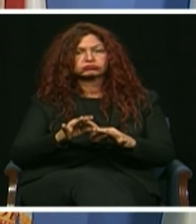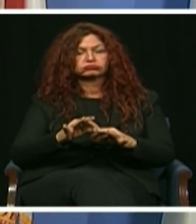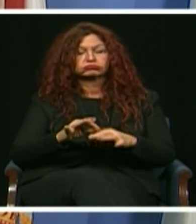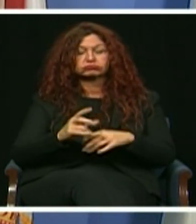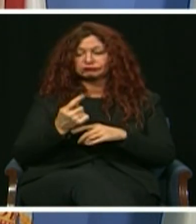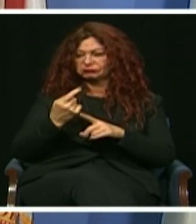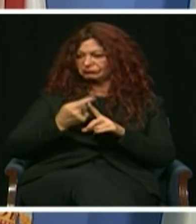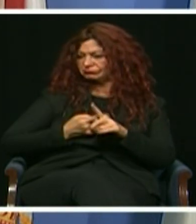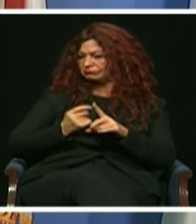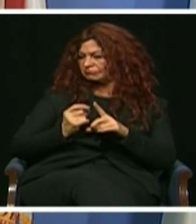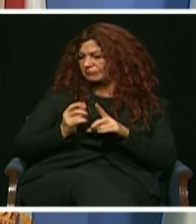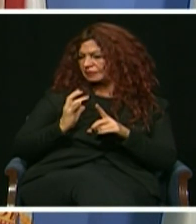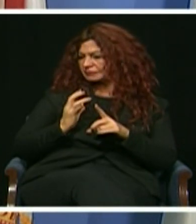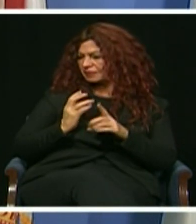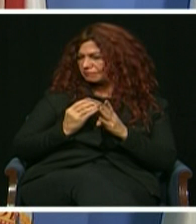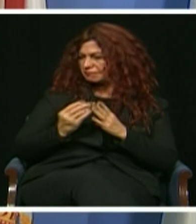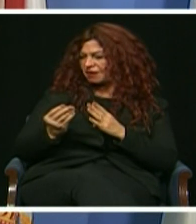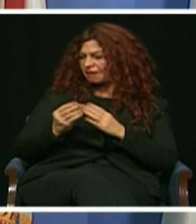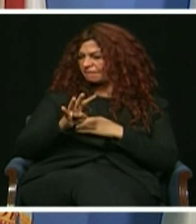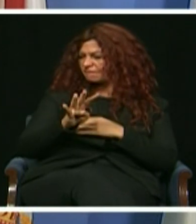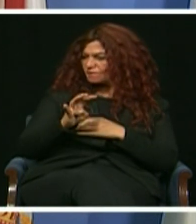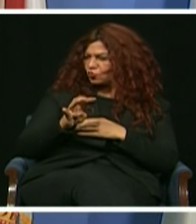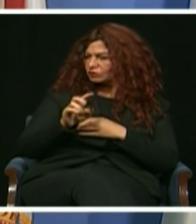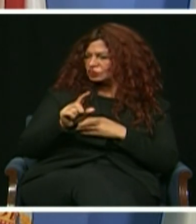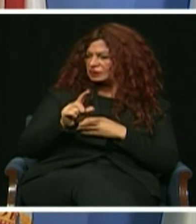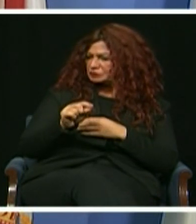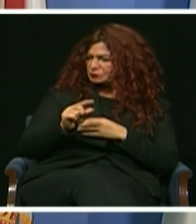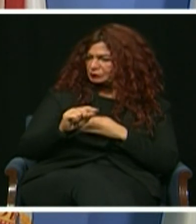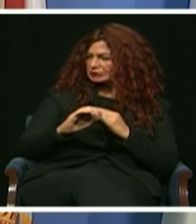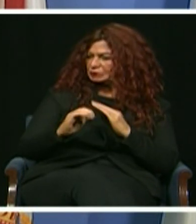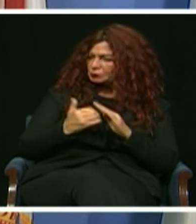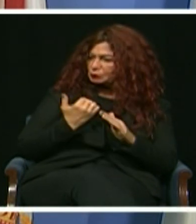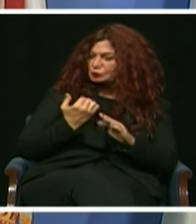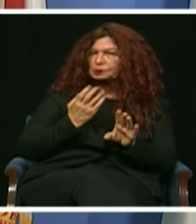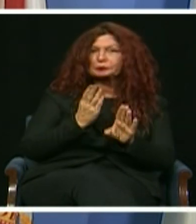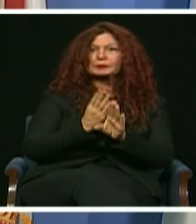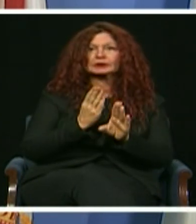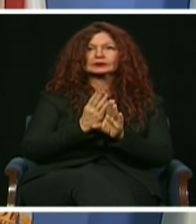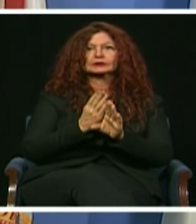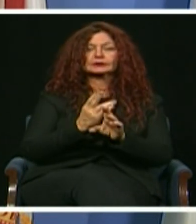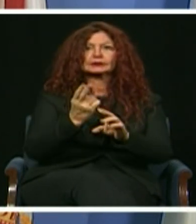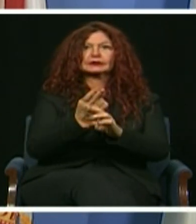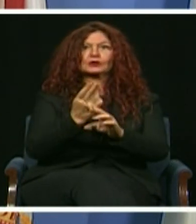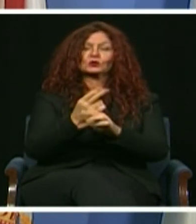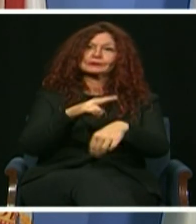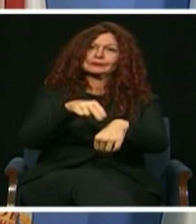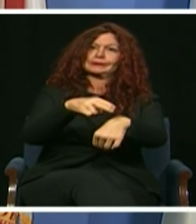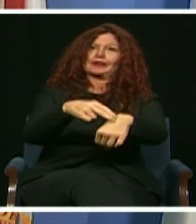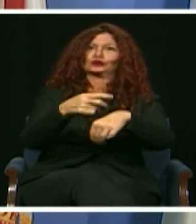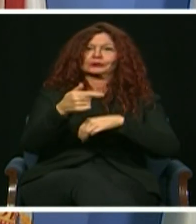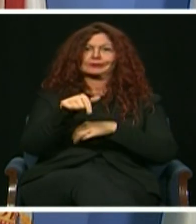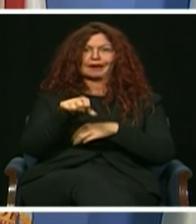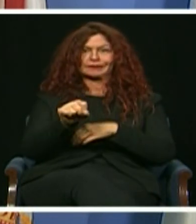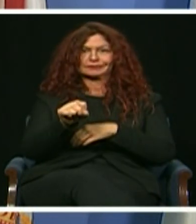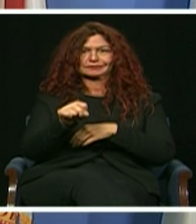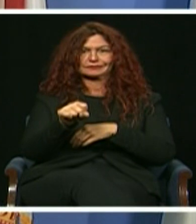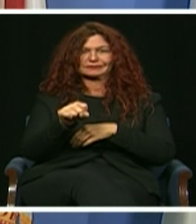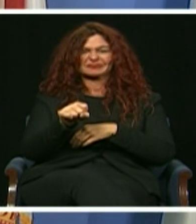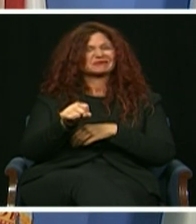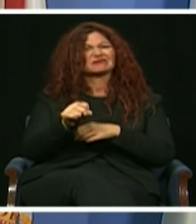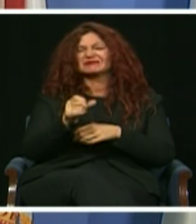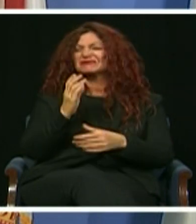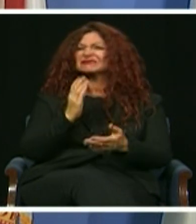420 brand-new buses that run on compressed natural gas into service, and we will continue this transition away from diesel by replacing